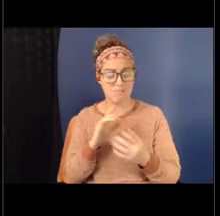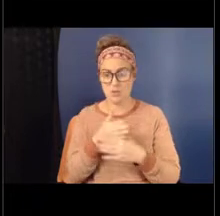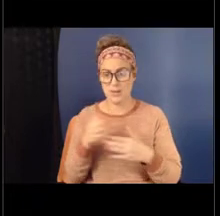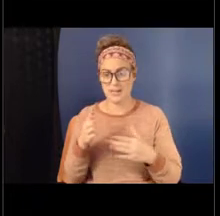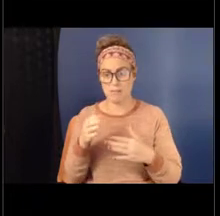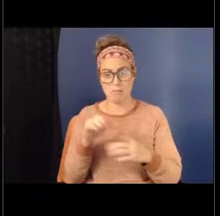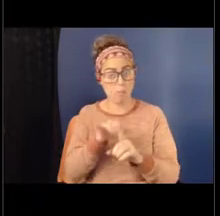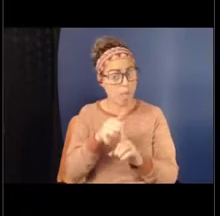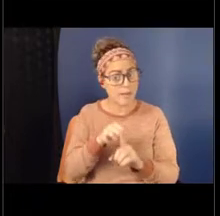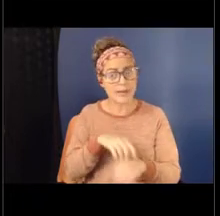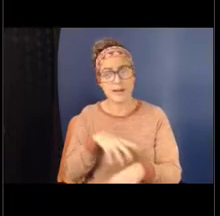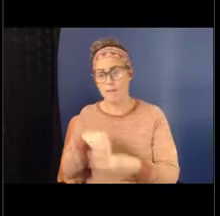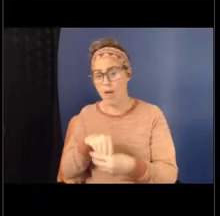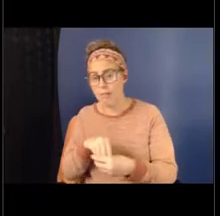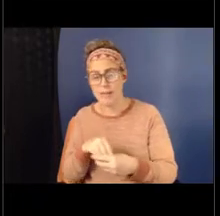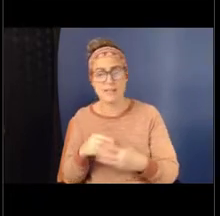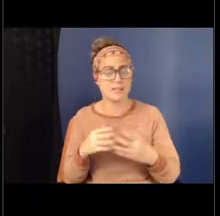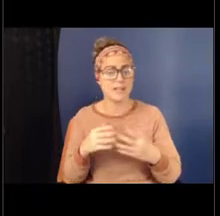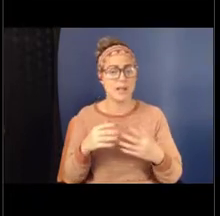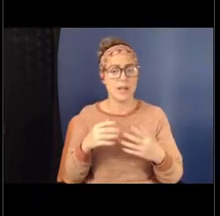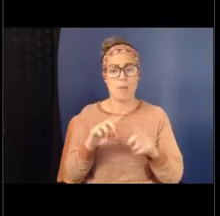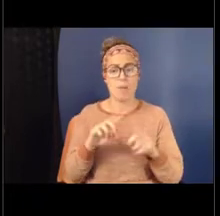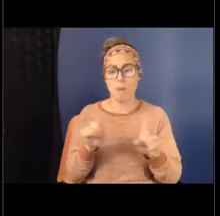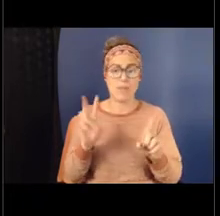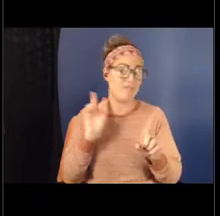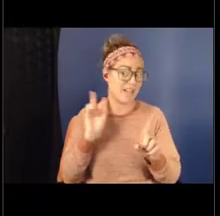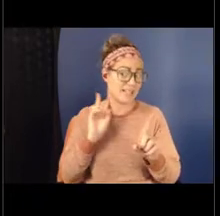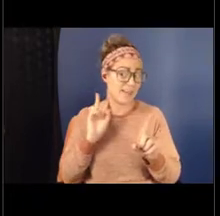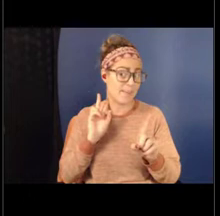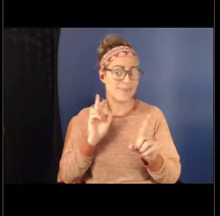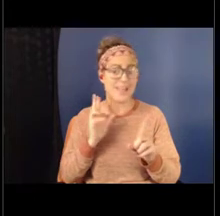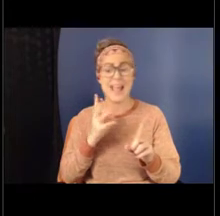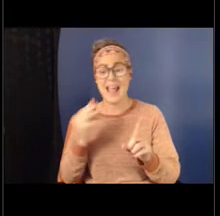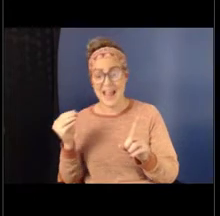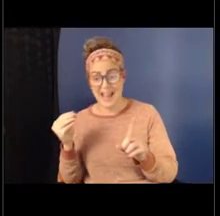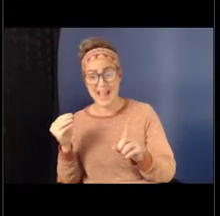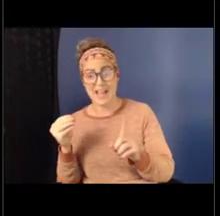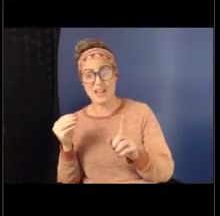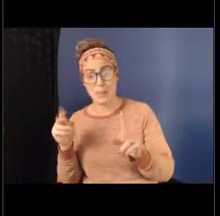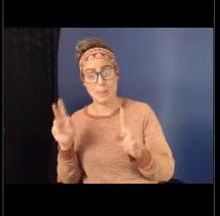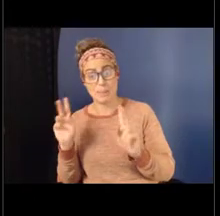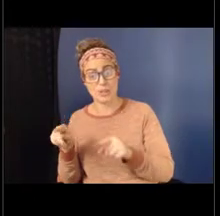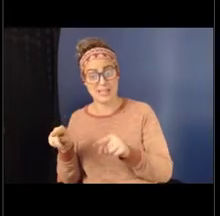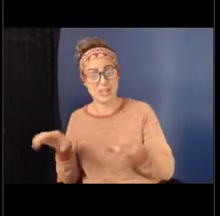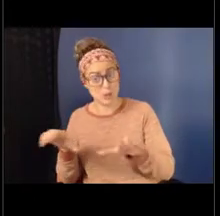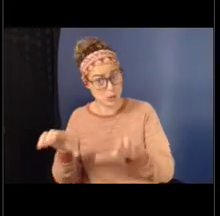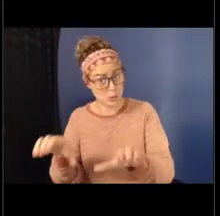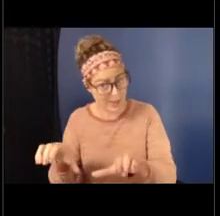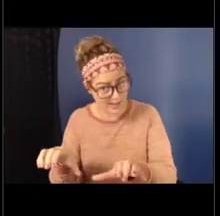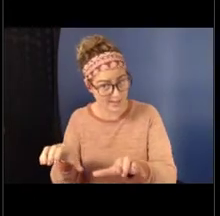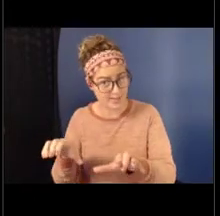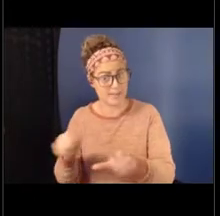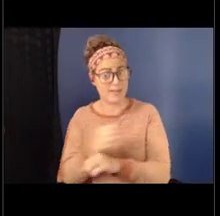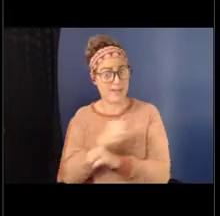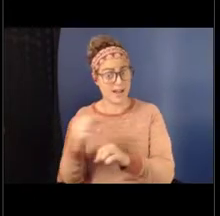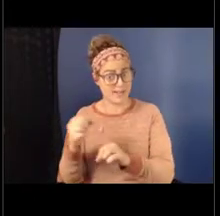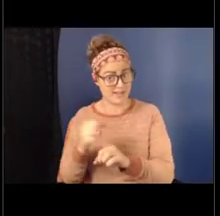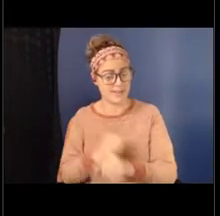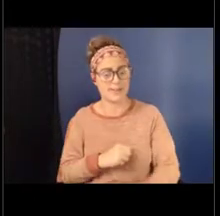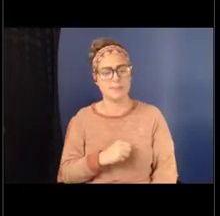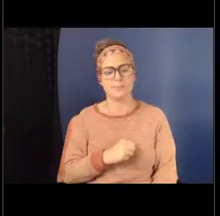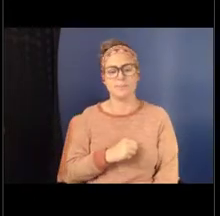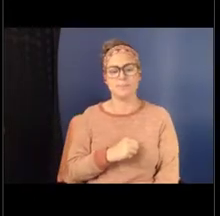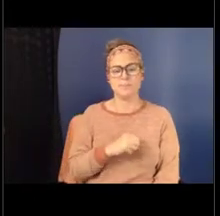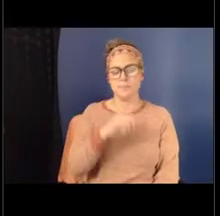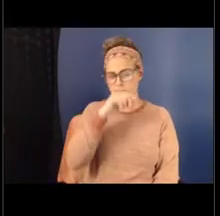both as perpetrators, as victims, and then the escalation to other types of violence over time. Now,